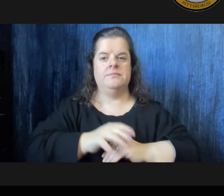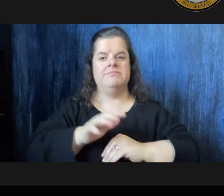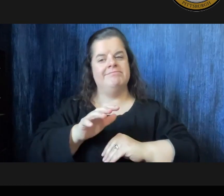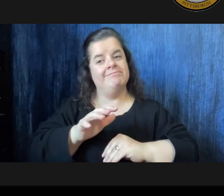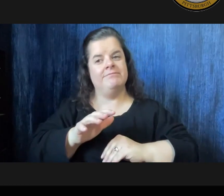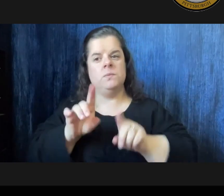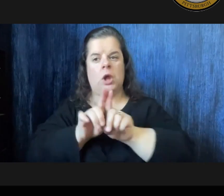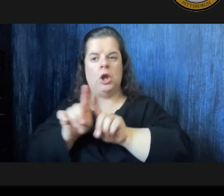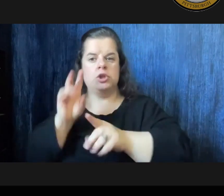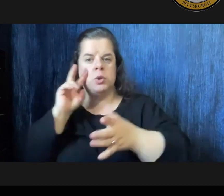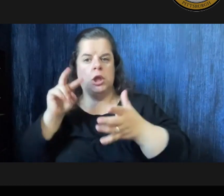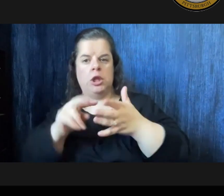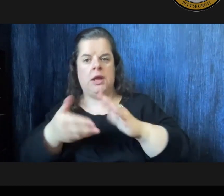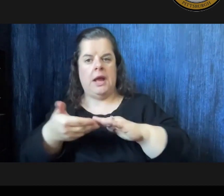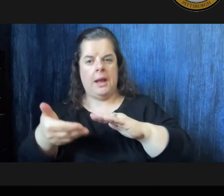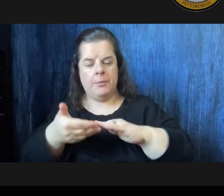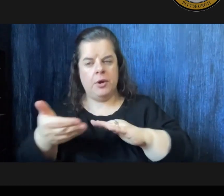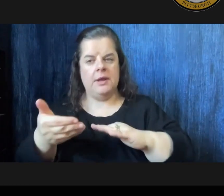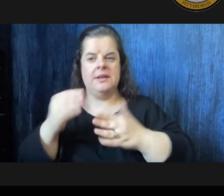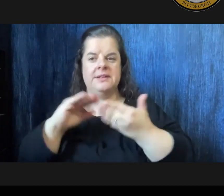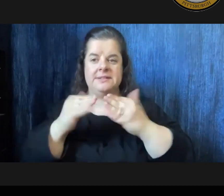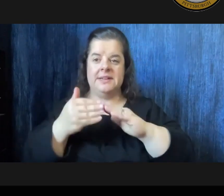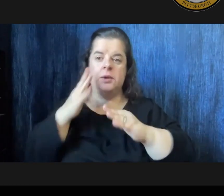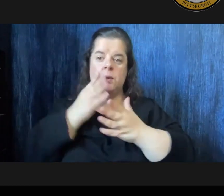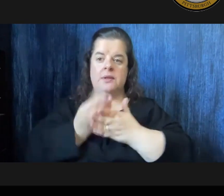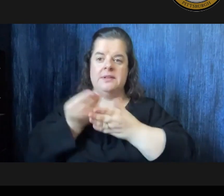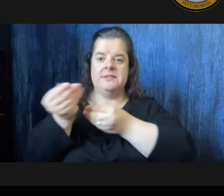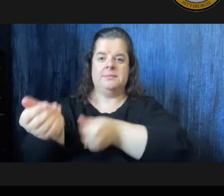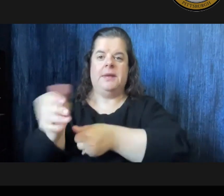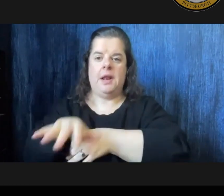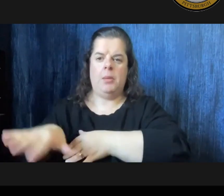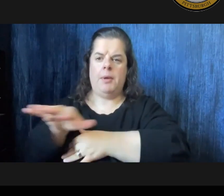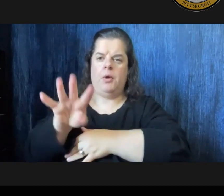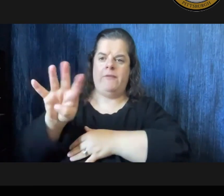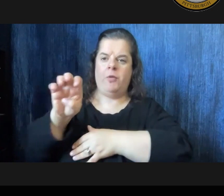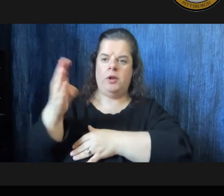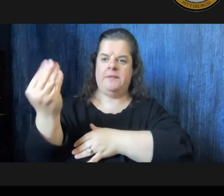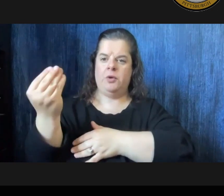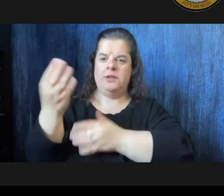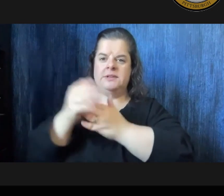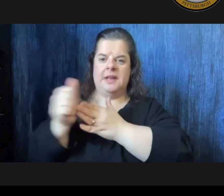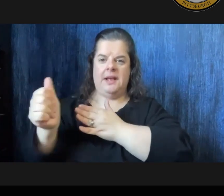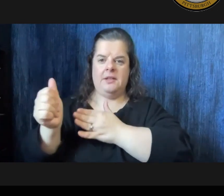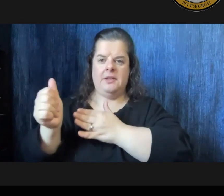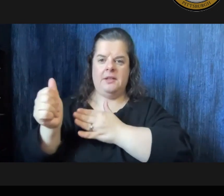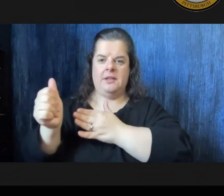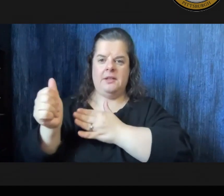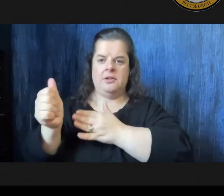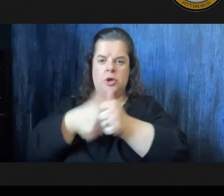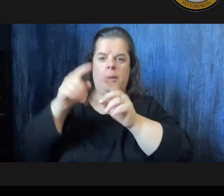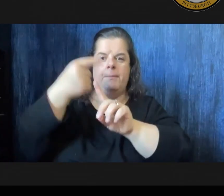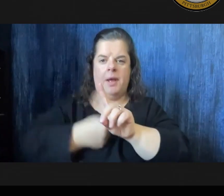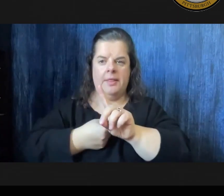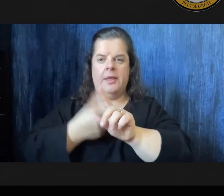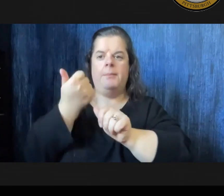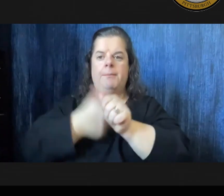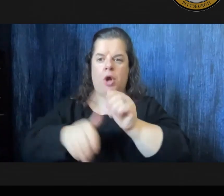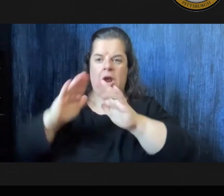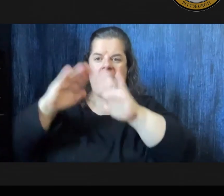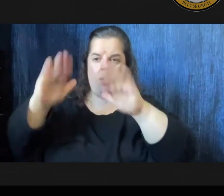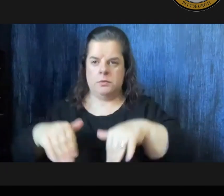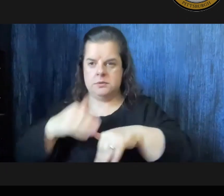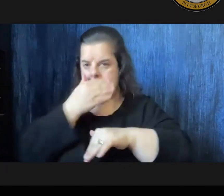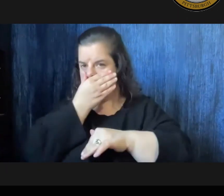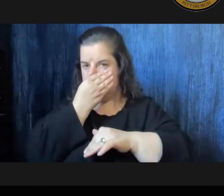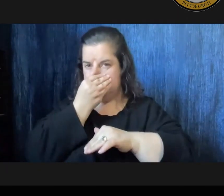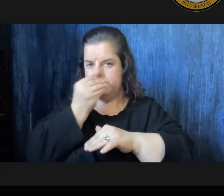the operating budget is that the city will spend approximately 414 per month per household to